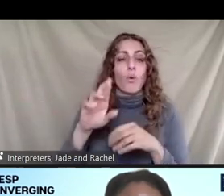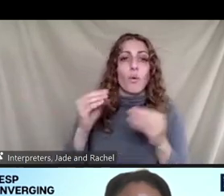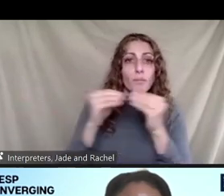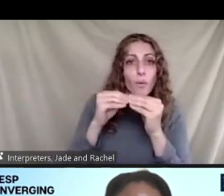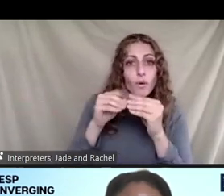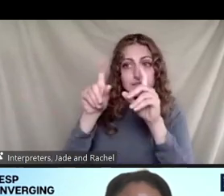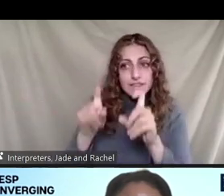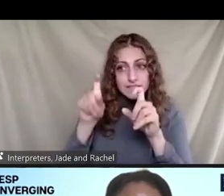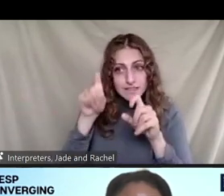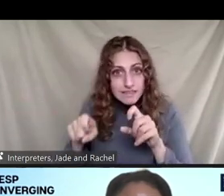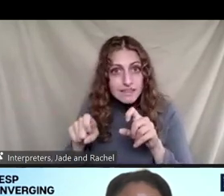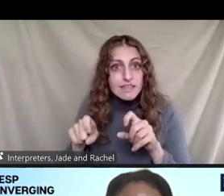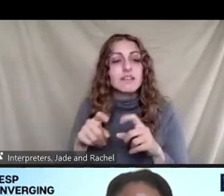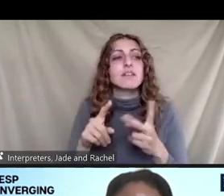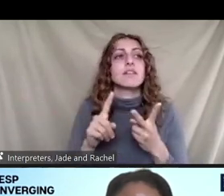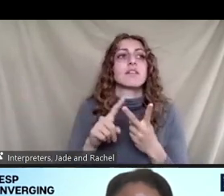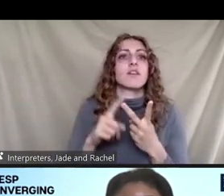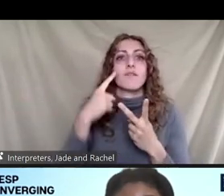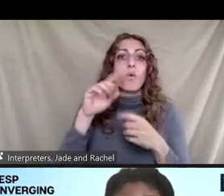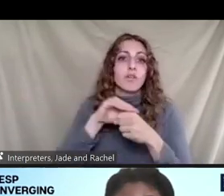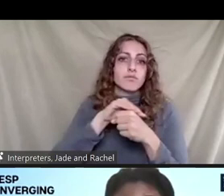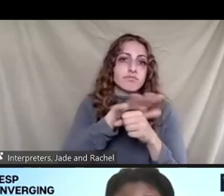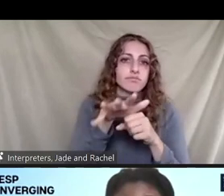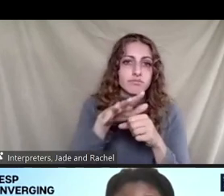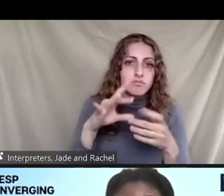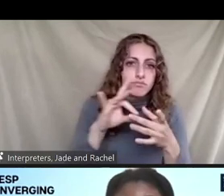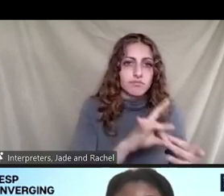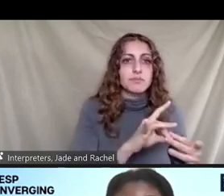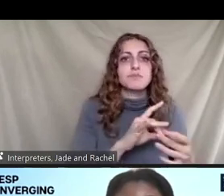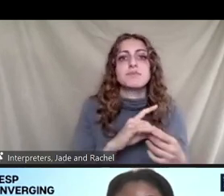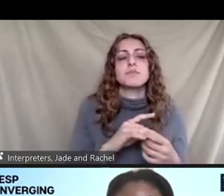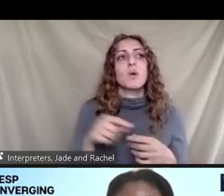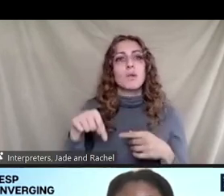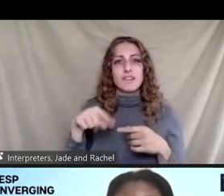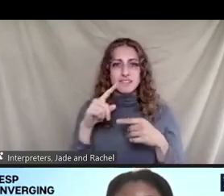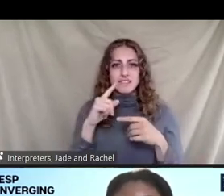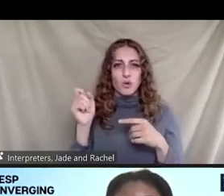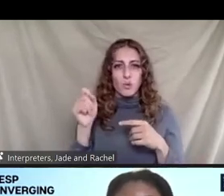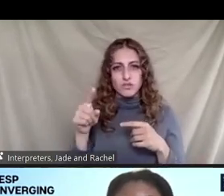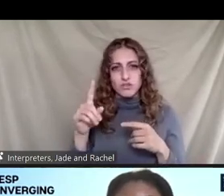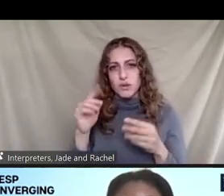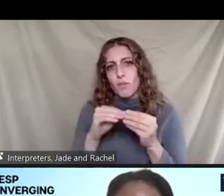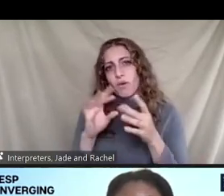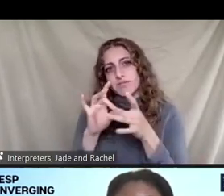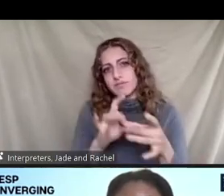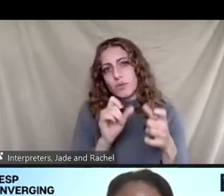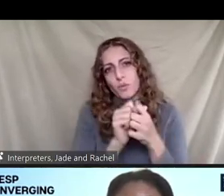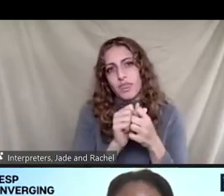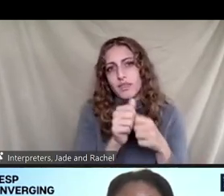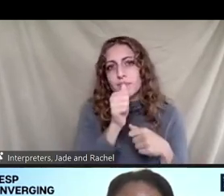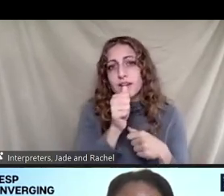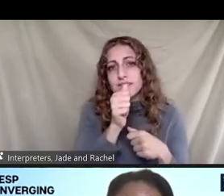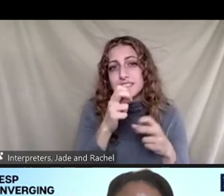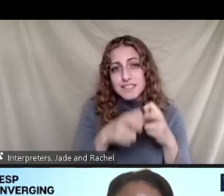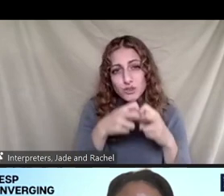um, for COVID. So, um, I think this question is more so related to the privacy issue. So we're not so